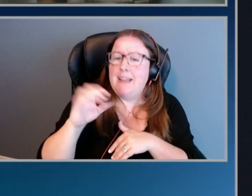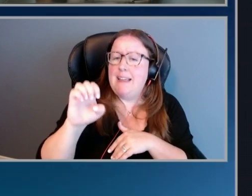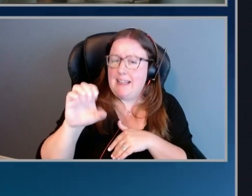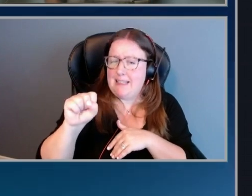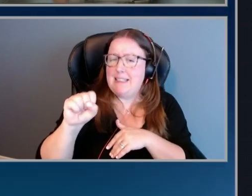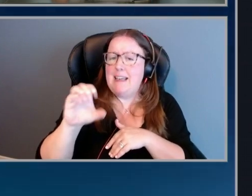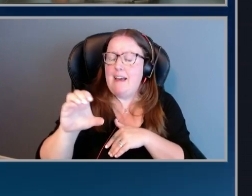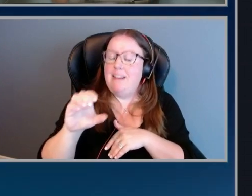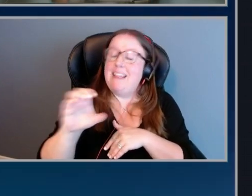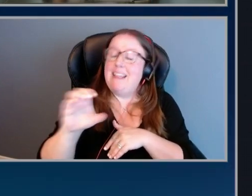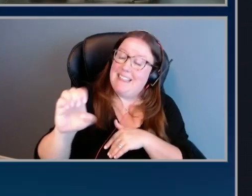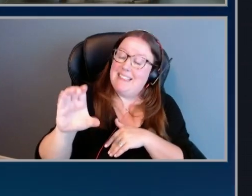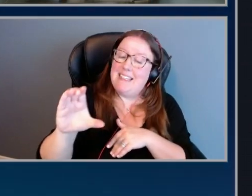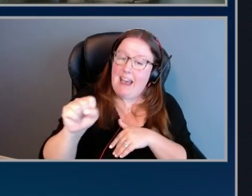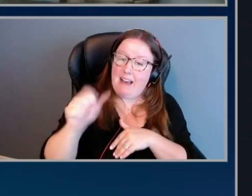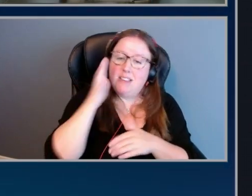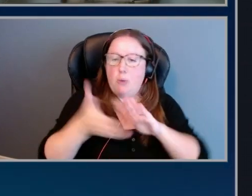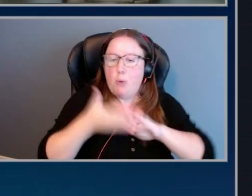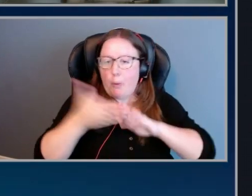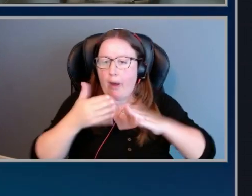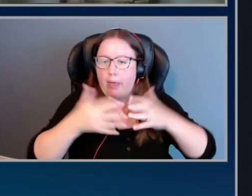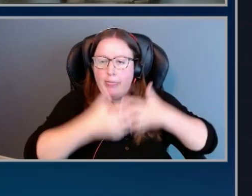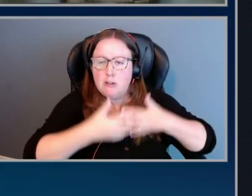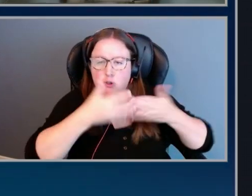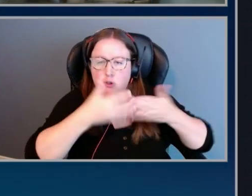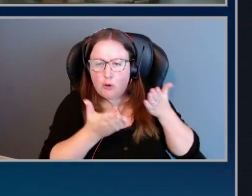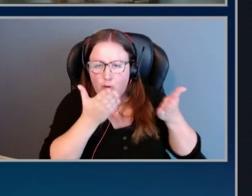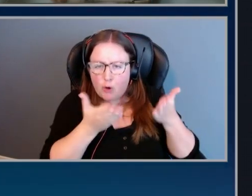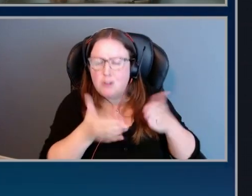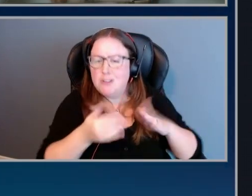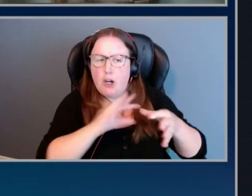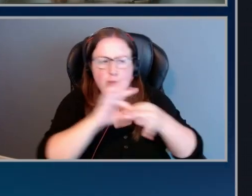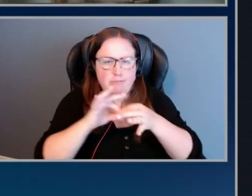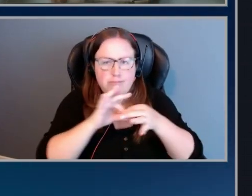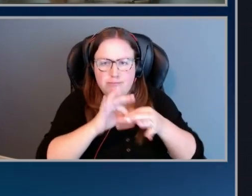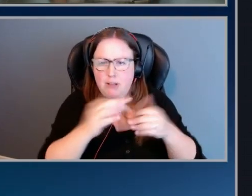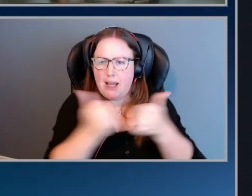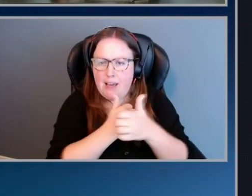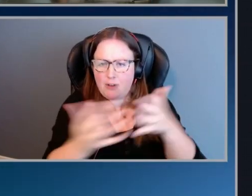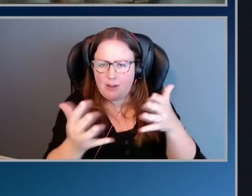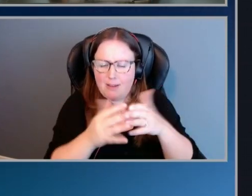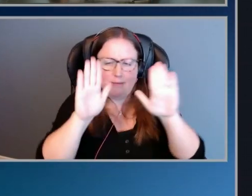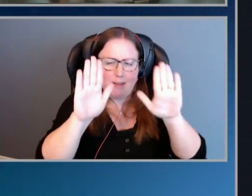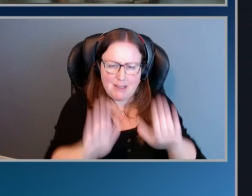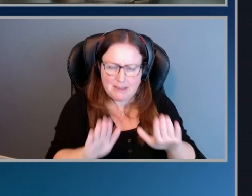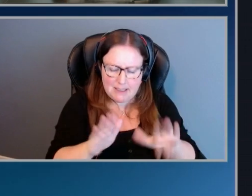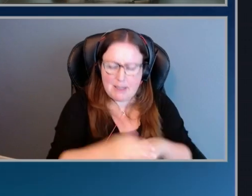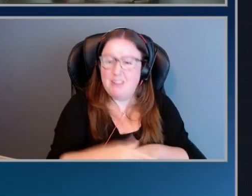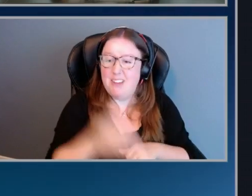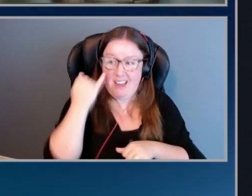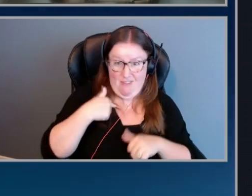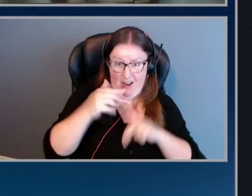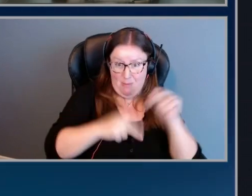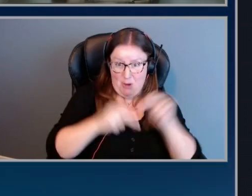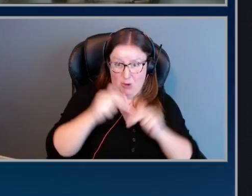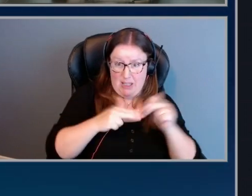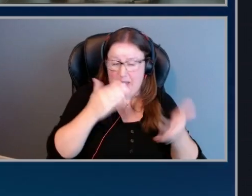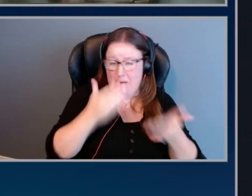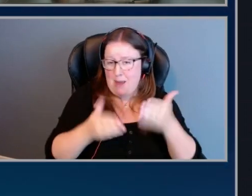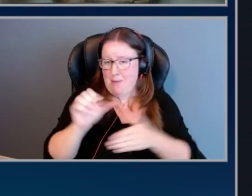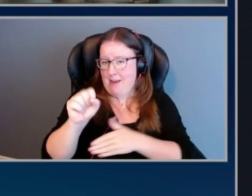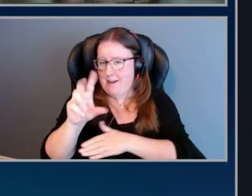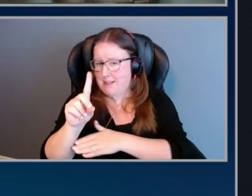just going to run the servers that are actually coordinating all of this amazingness. If I were building this, I might put, like, an Amazon SDK